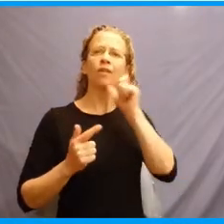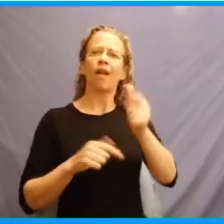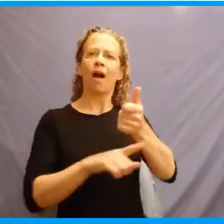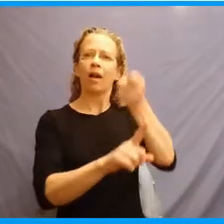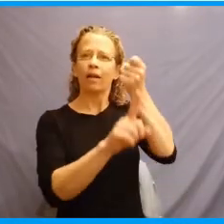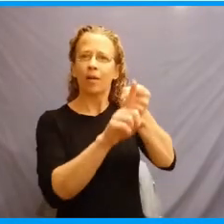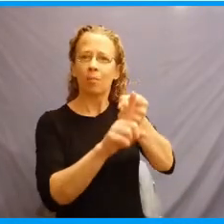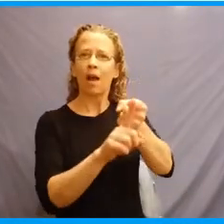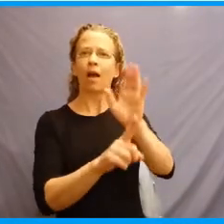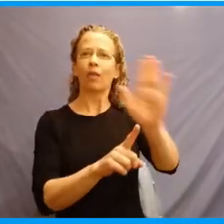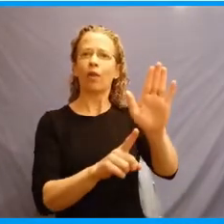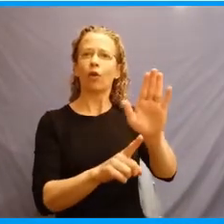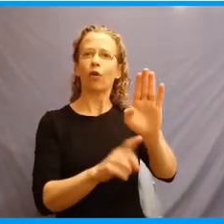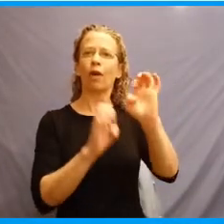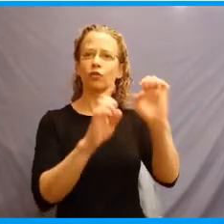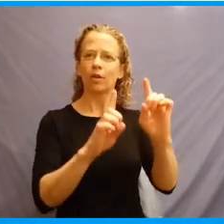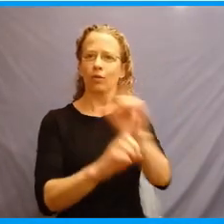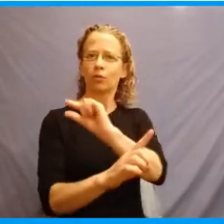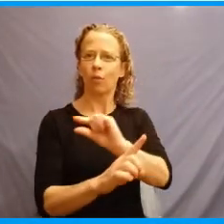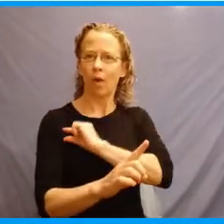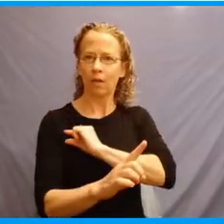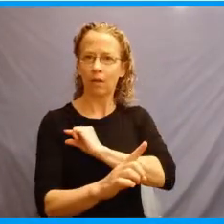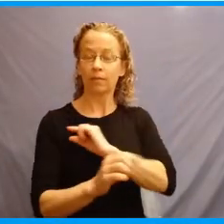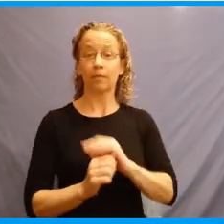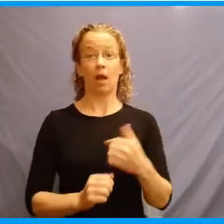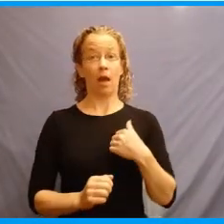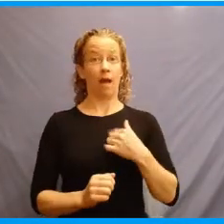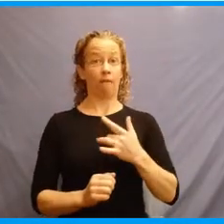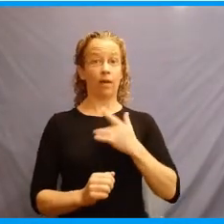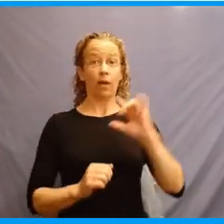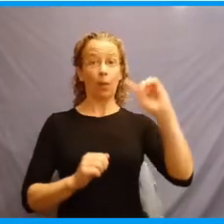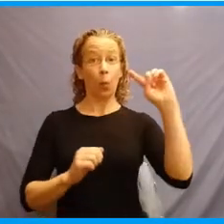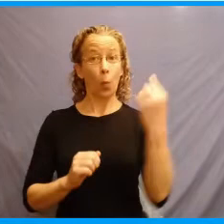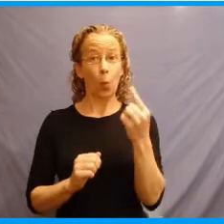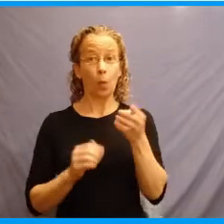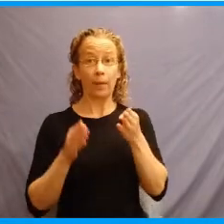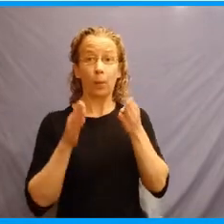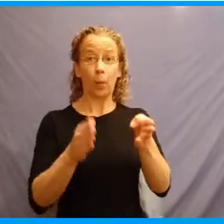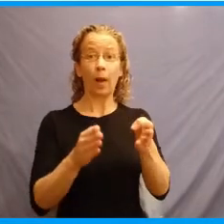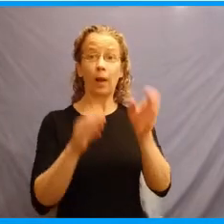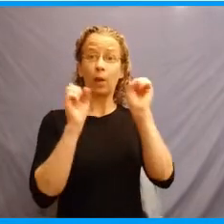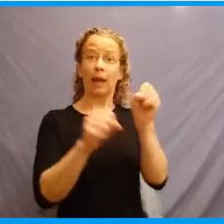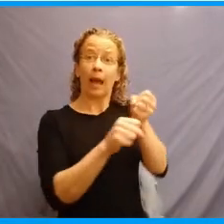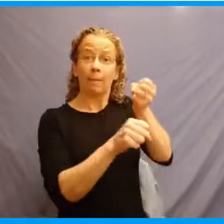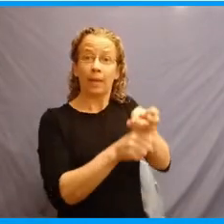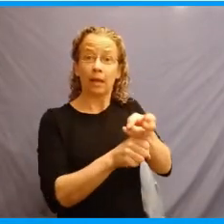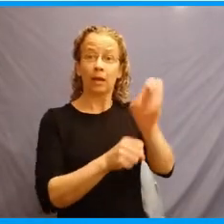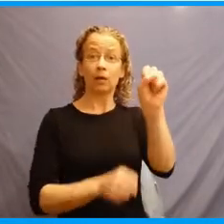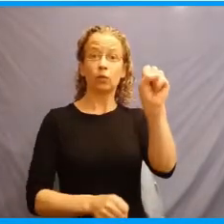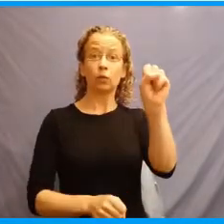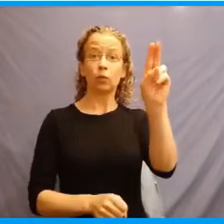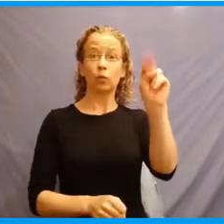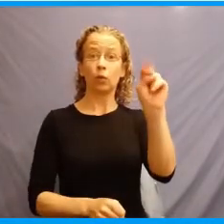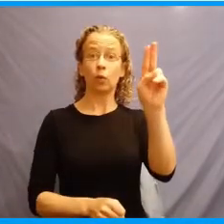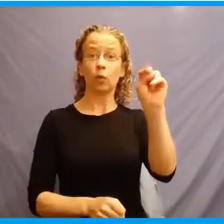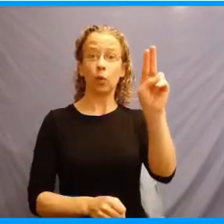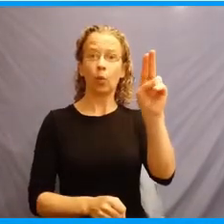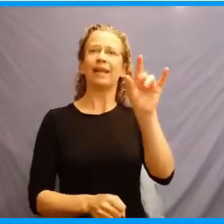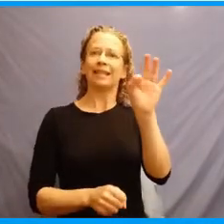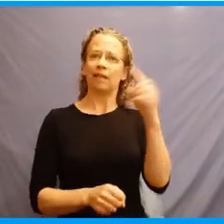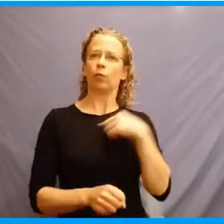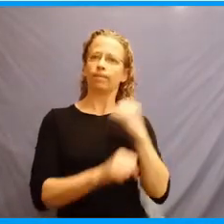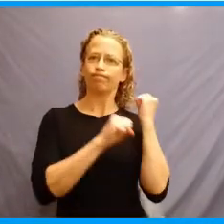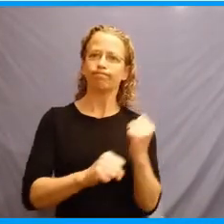education. I believe the only way, the only way, to beat Sununu is to have the